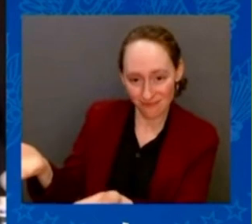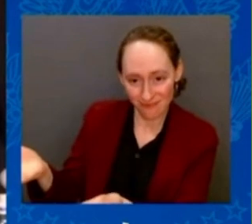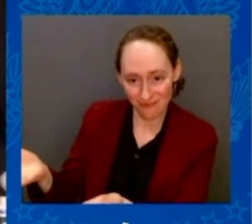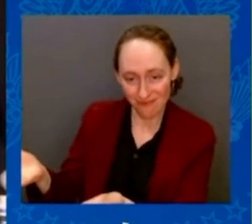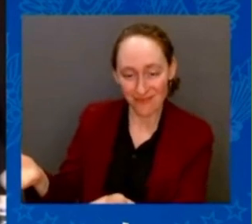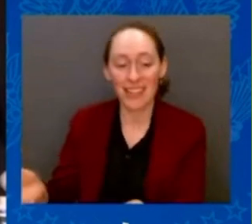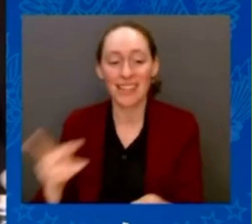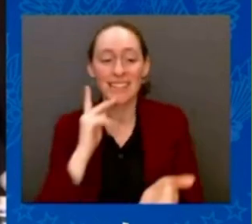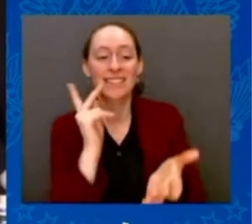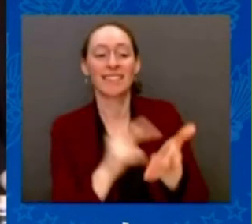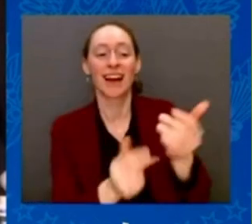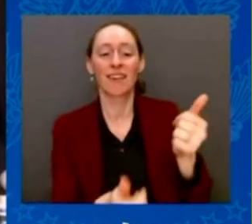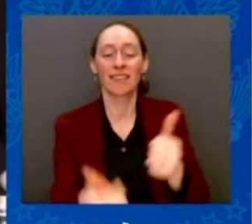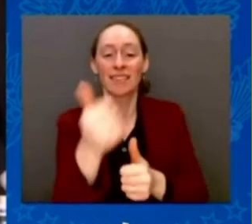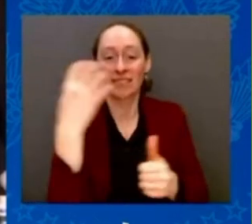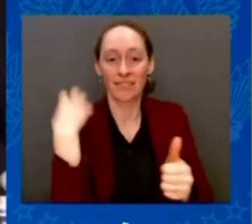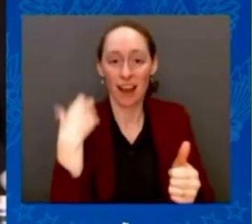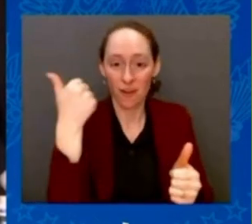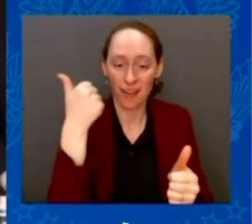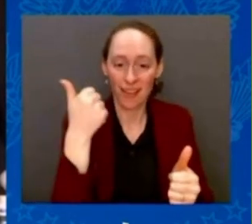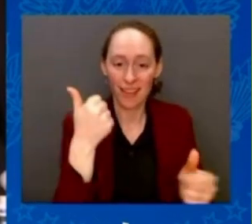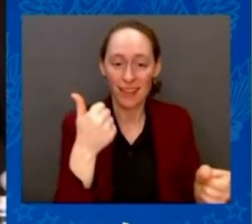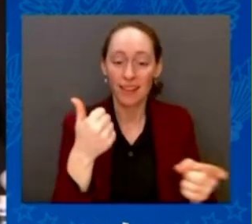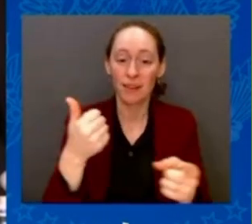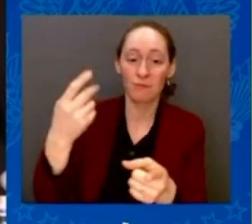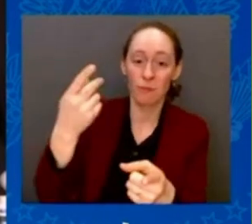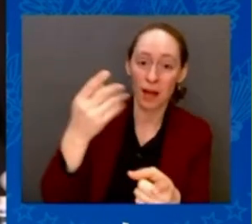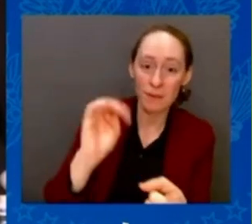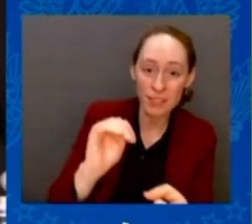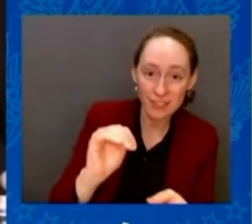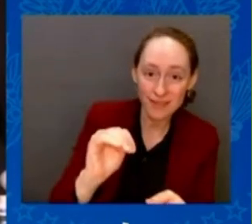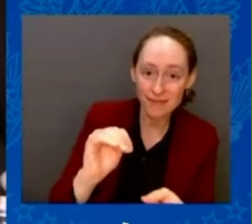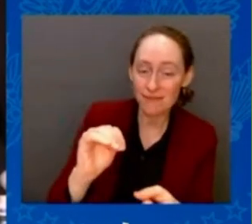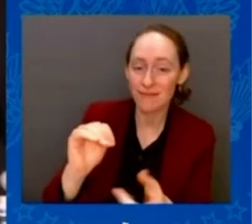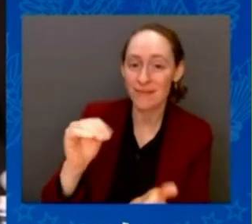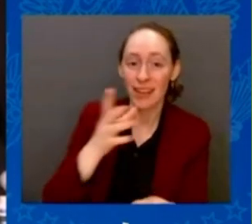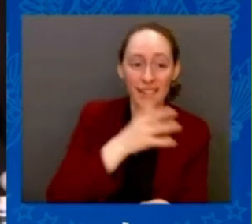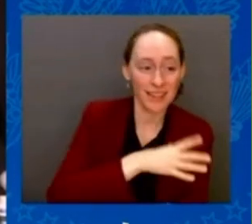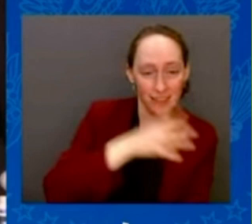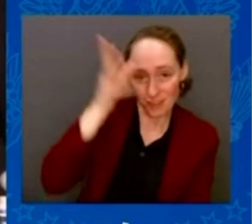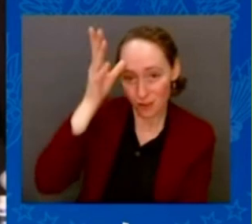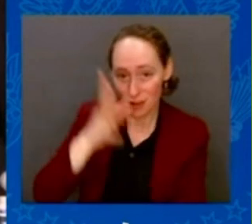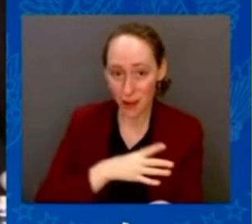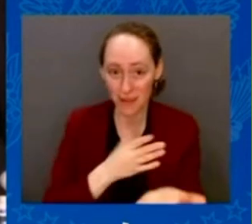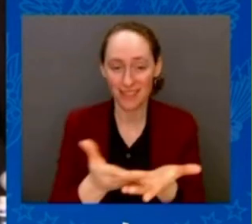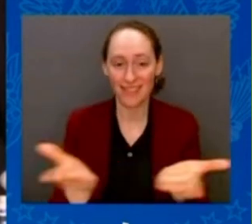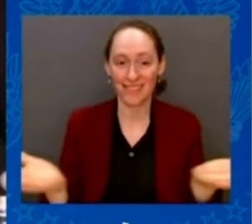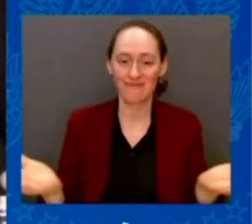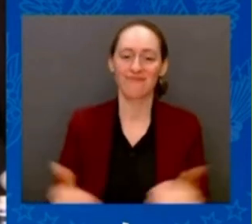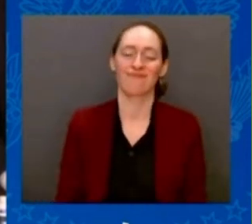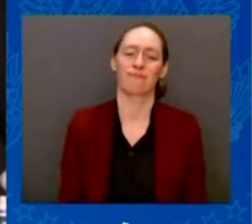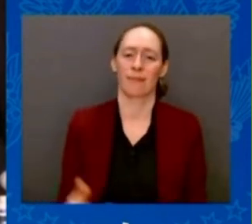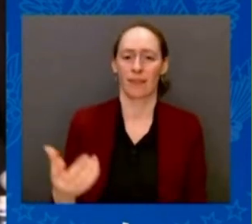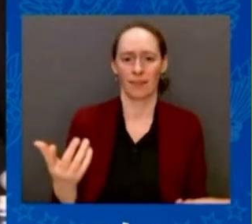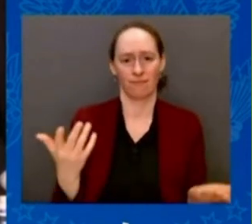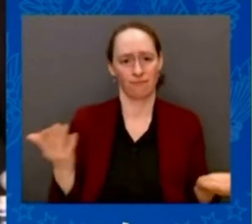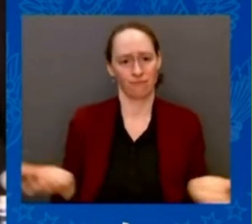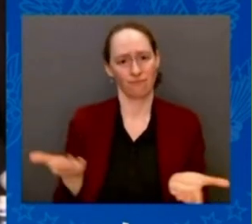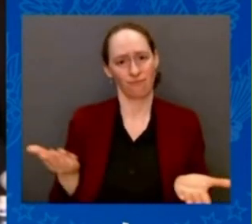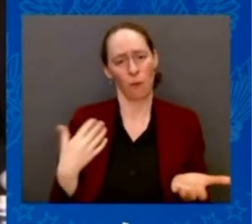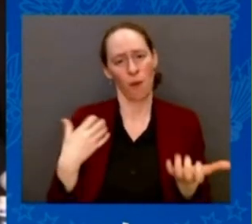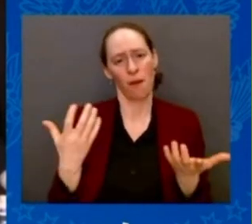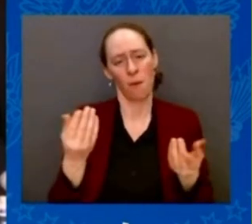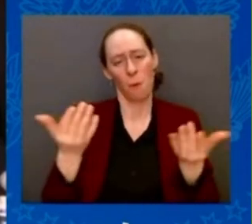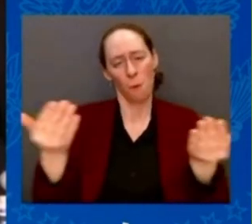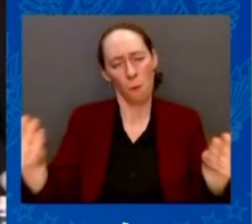I welcome you very warmly to the Presidential Palace in Warsaw at the Extraordinary Summit of the Bucharest